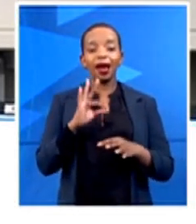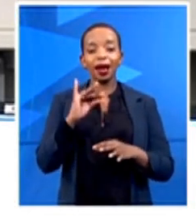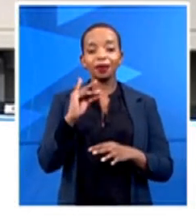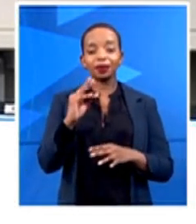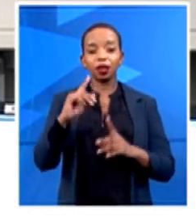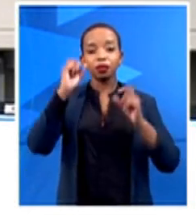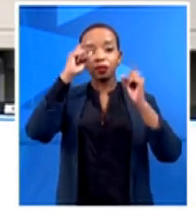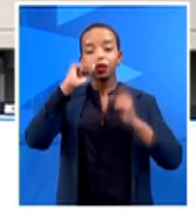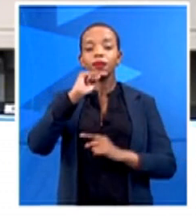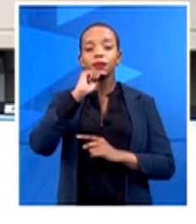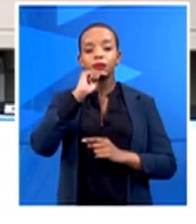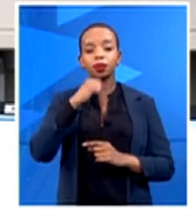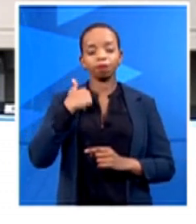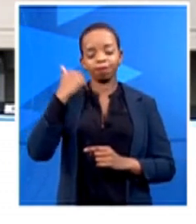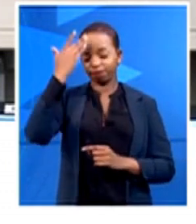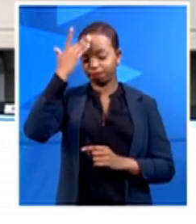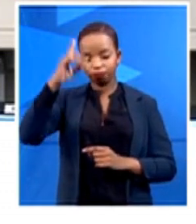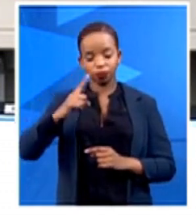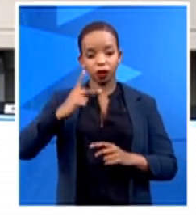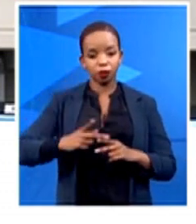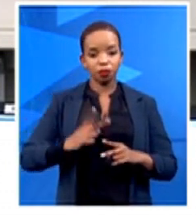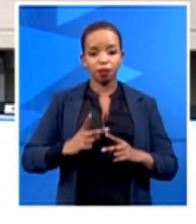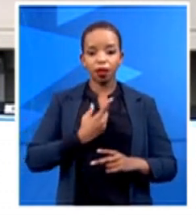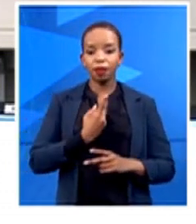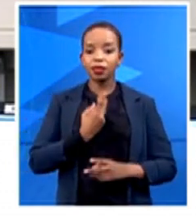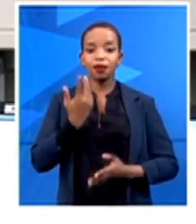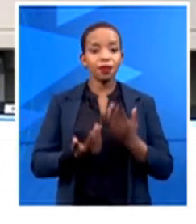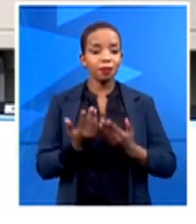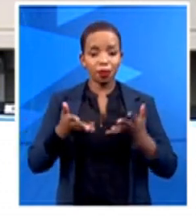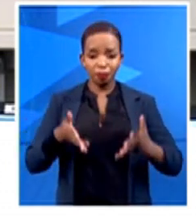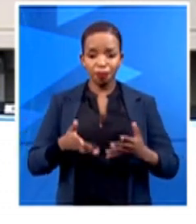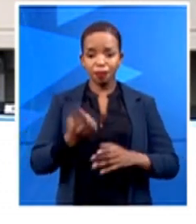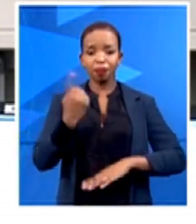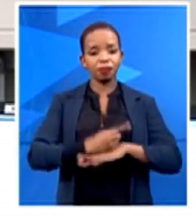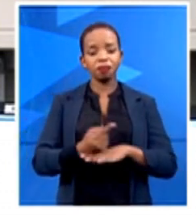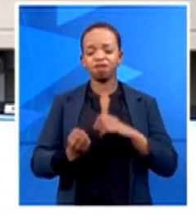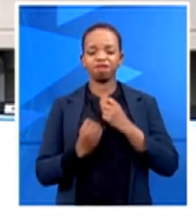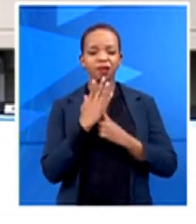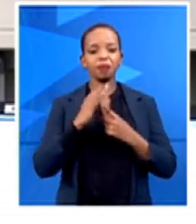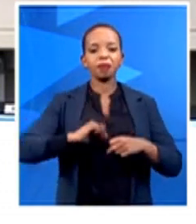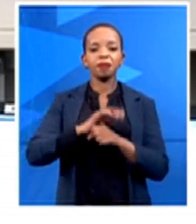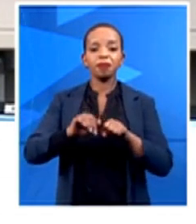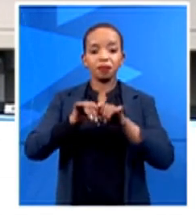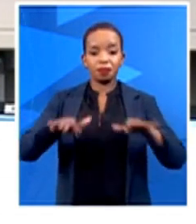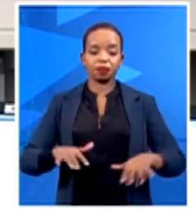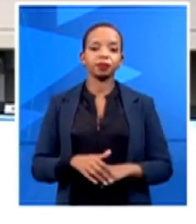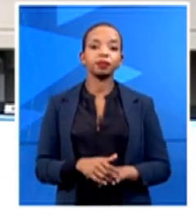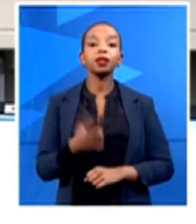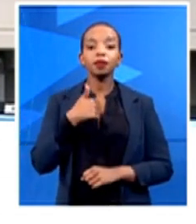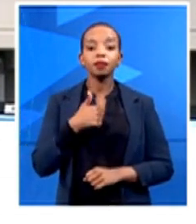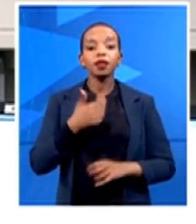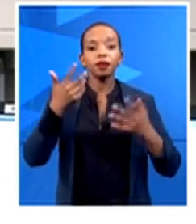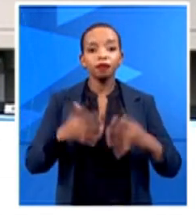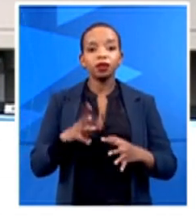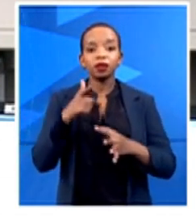might be the day that I get COVID-19. So that I even speak constantly with the colleagues and the employees here.